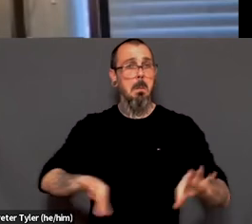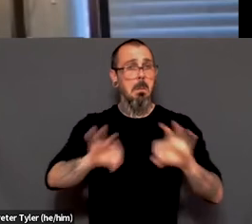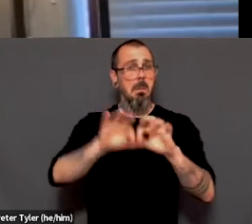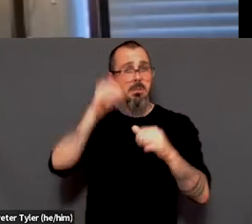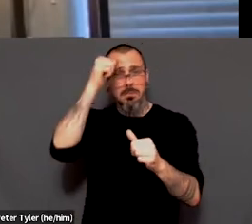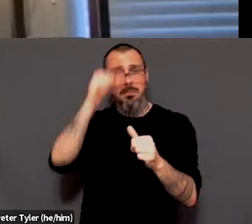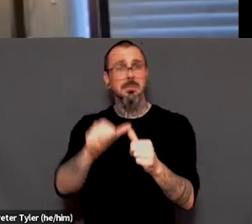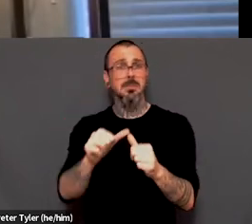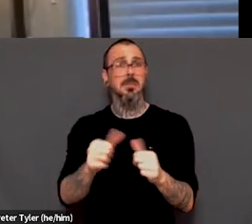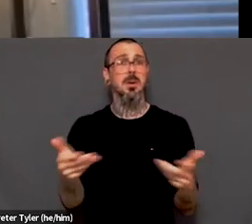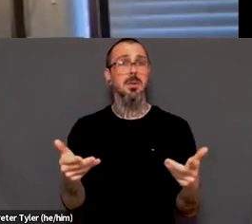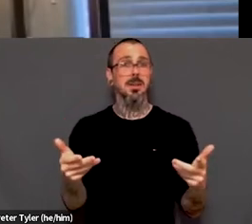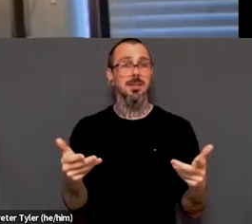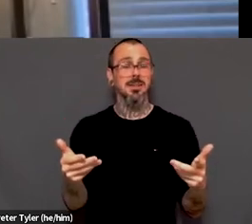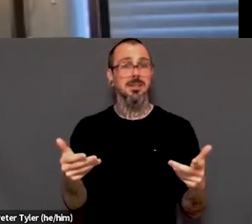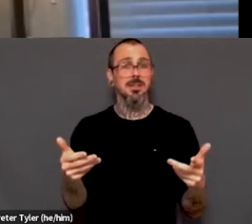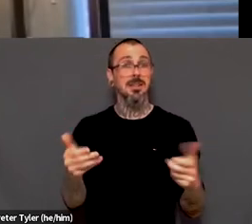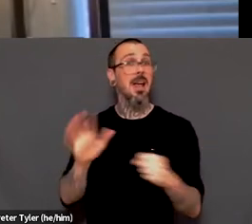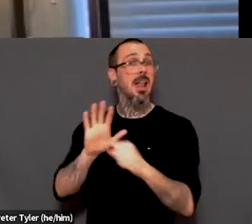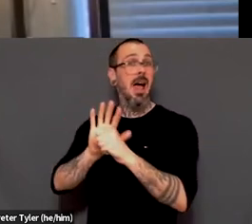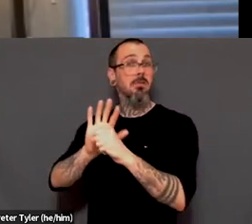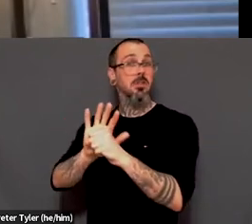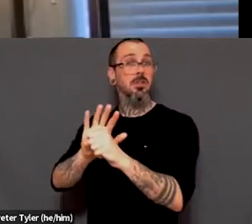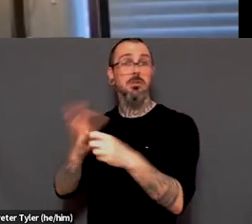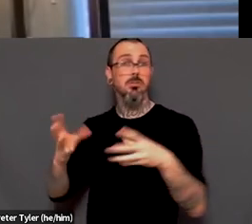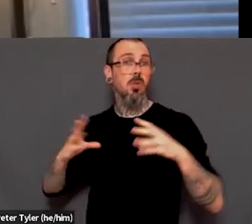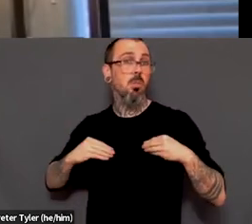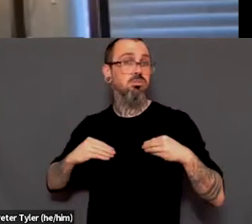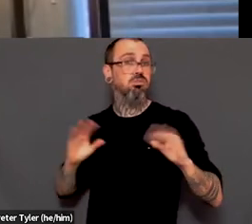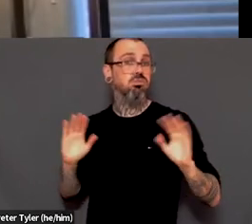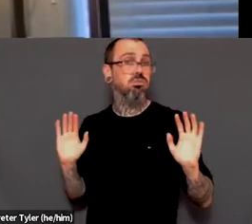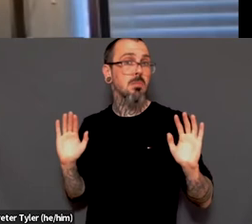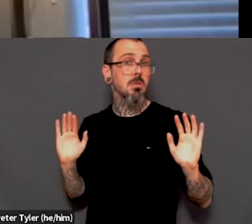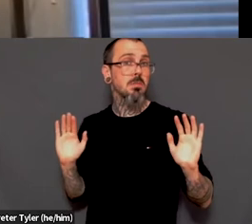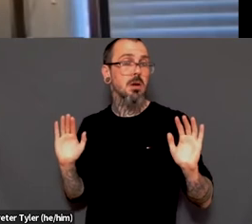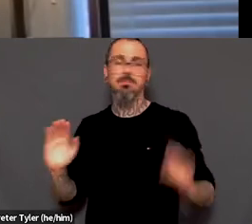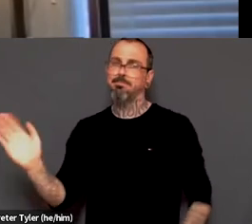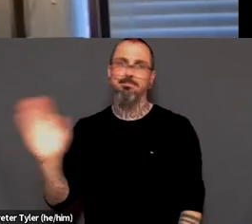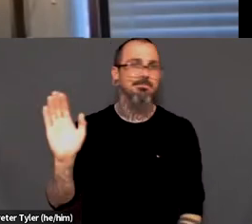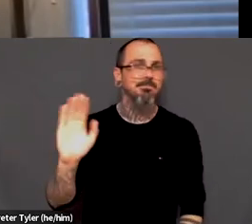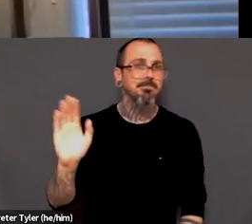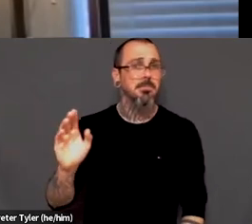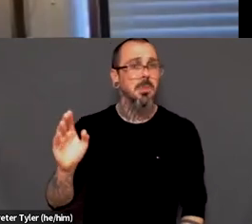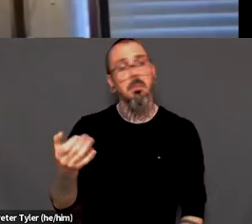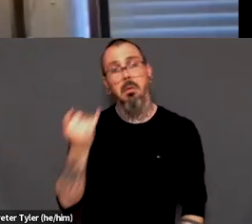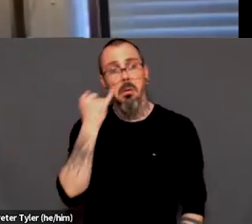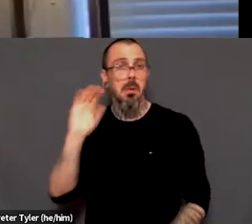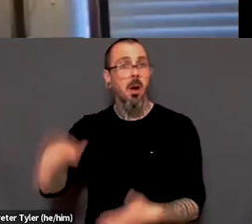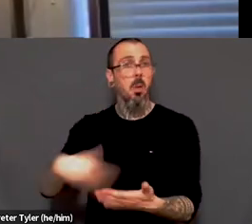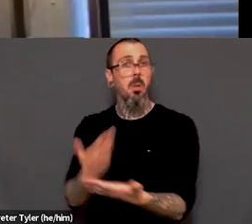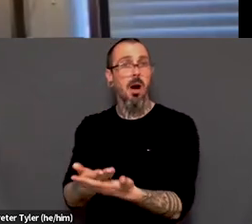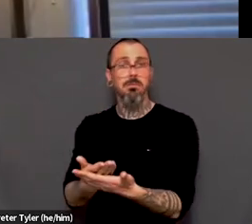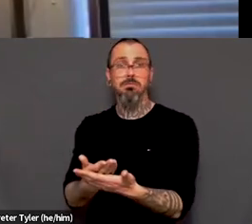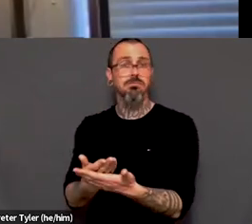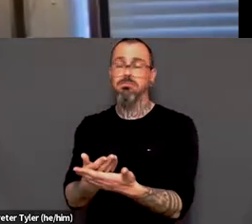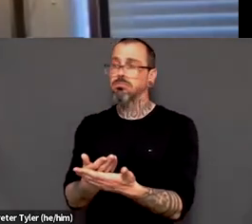like advocacy is not simply just tolerance. Like nobody needs to be like just tolerated, like, like from a